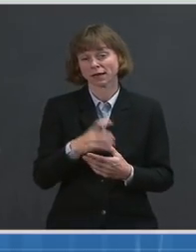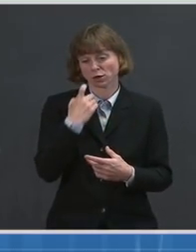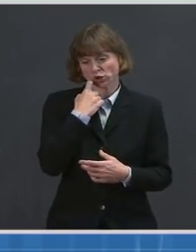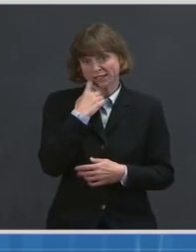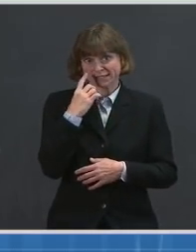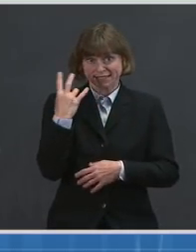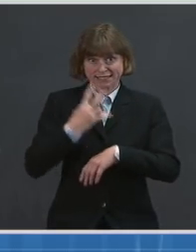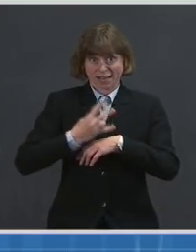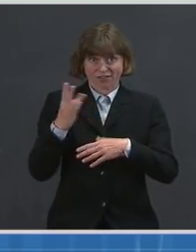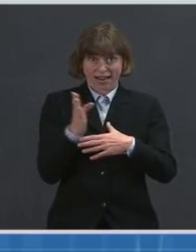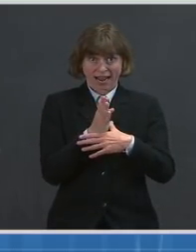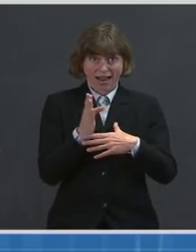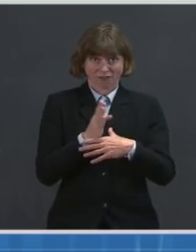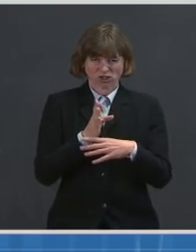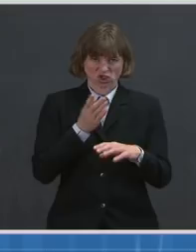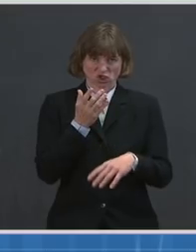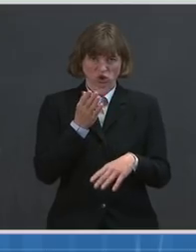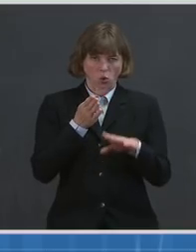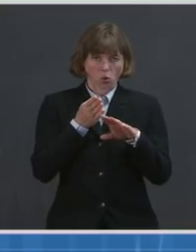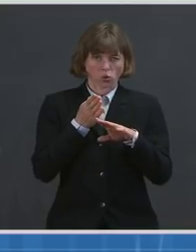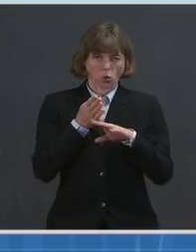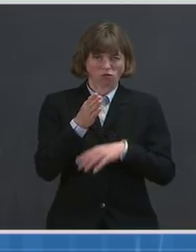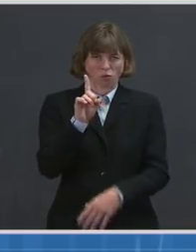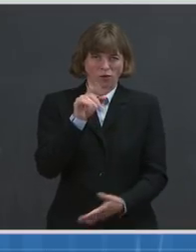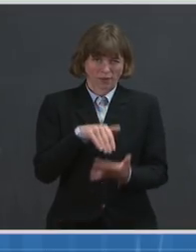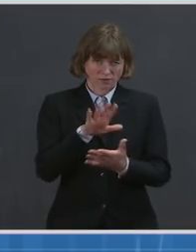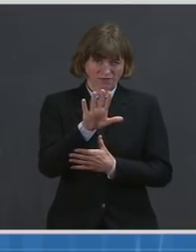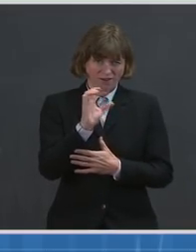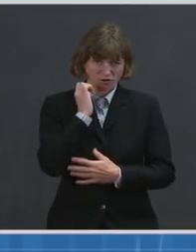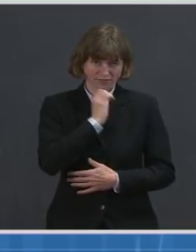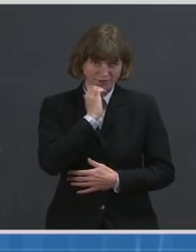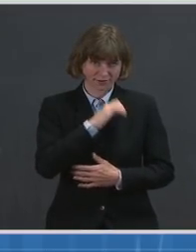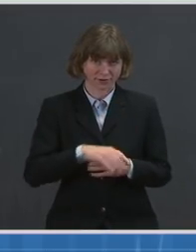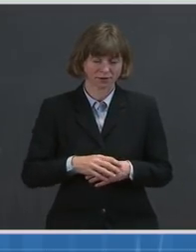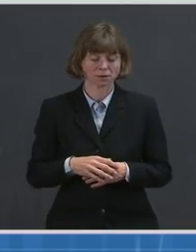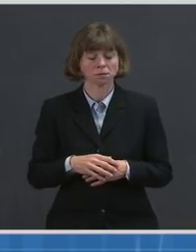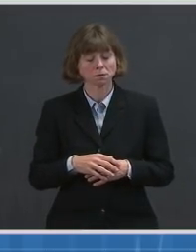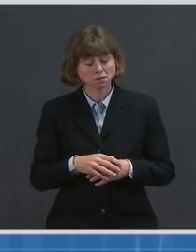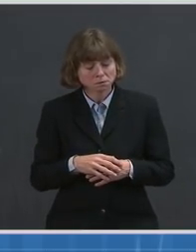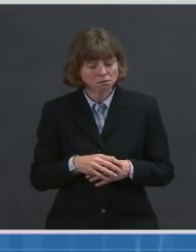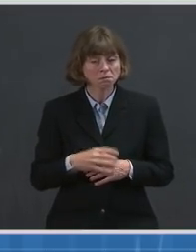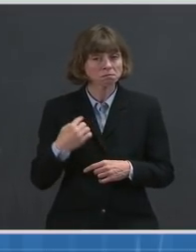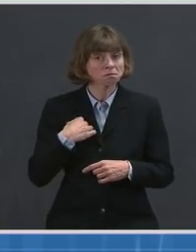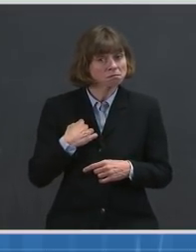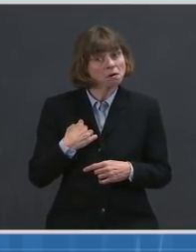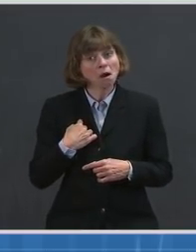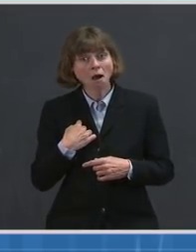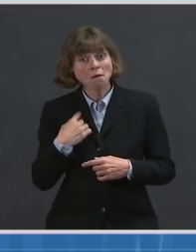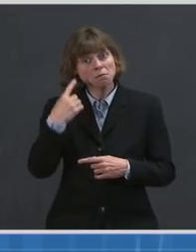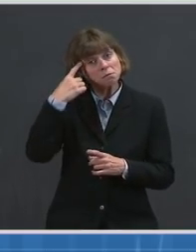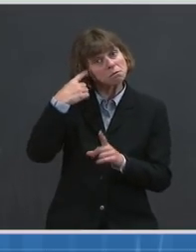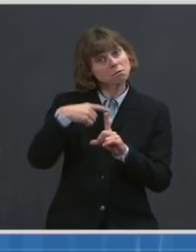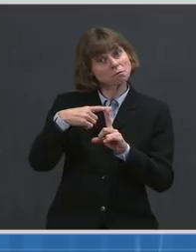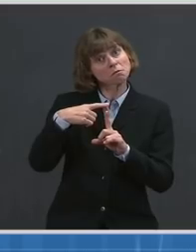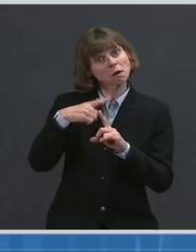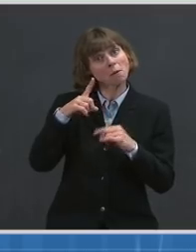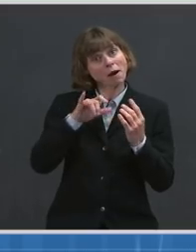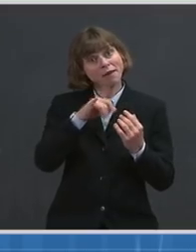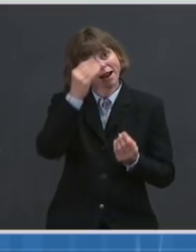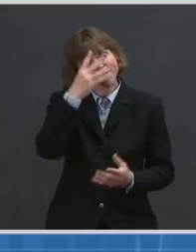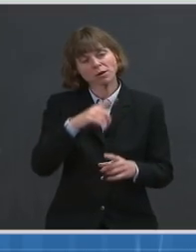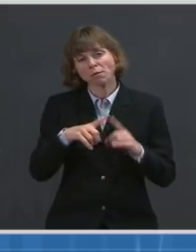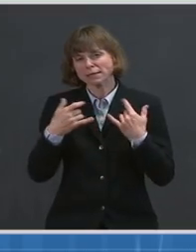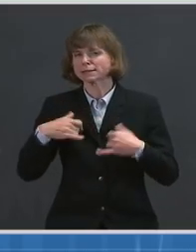being just over 1,500 deaths per day. I'm encouraged by these data, but we must remain vigilant